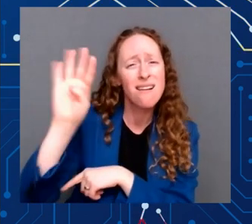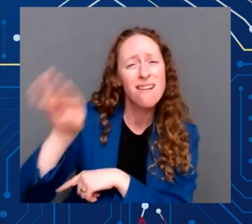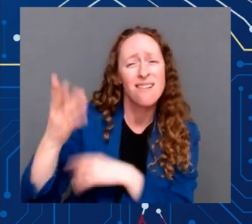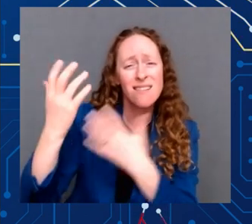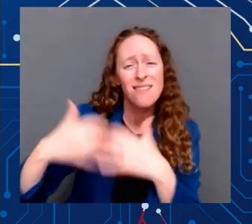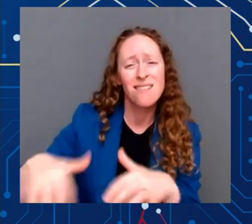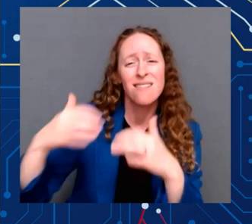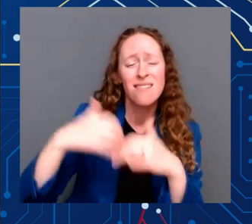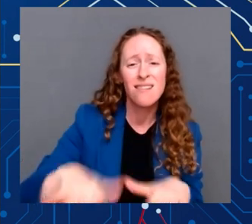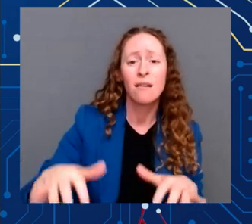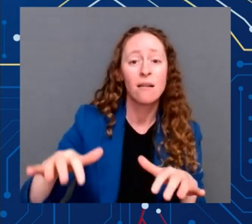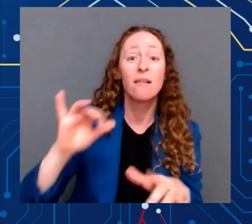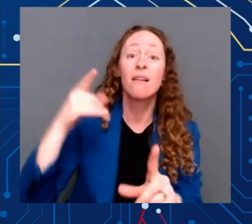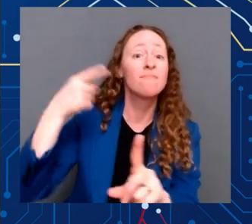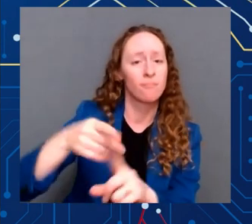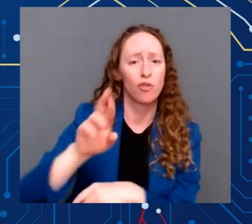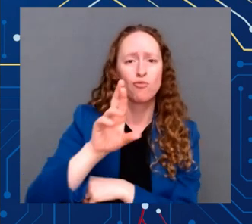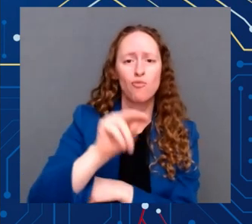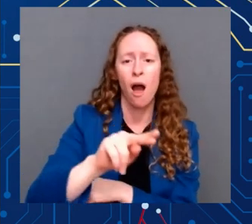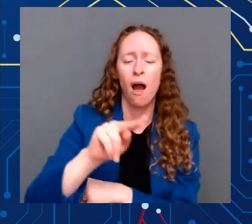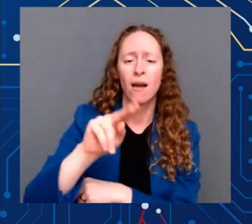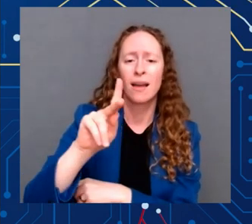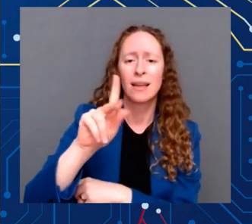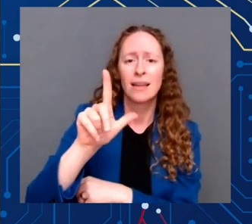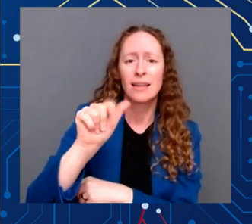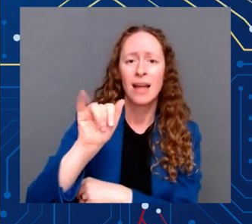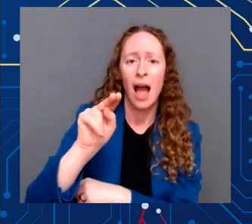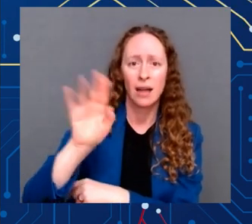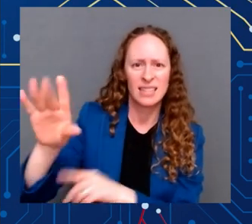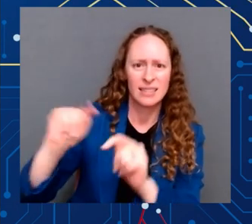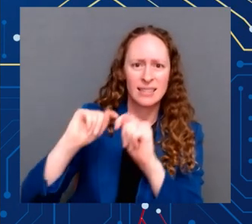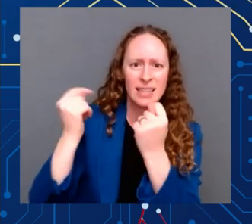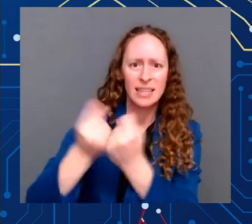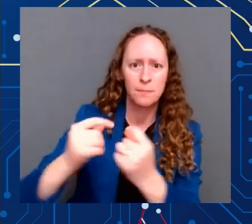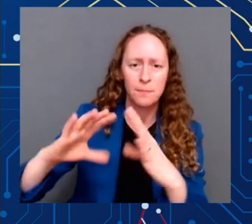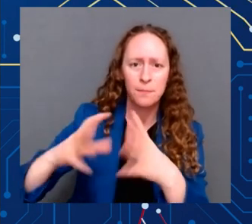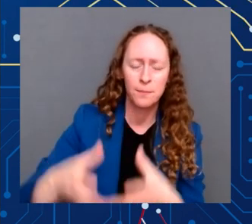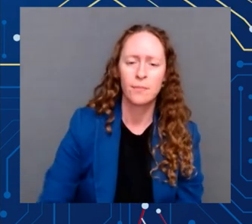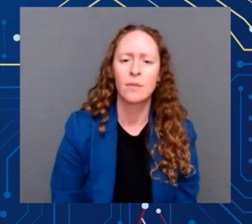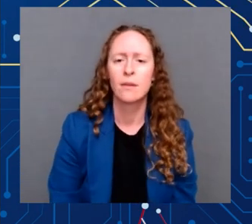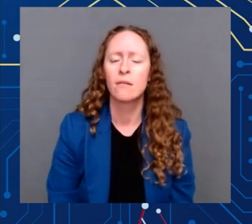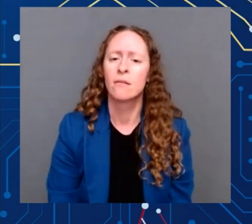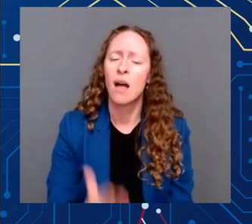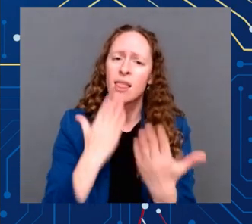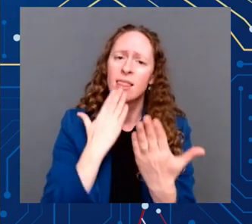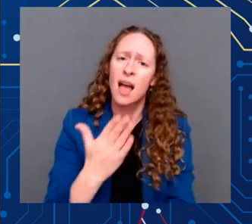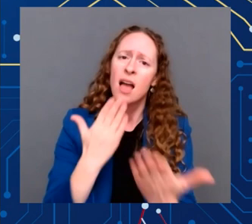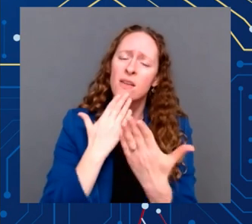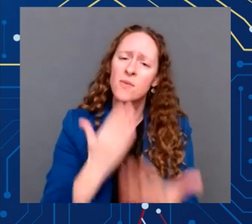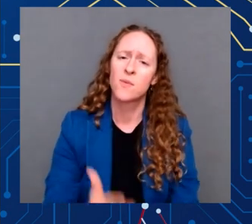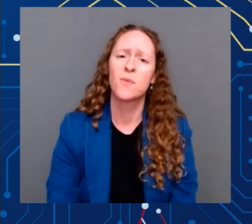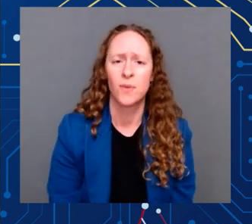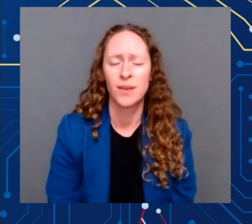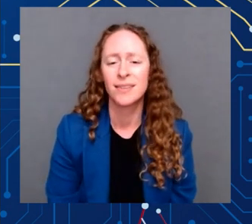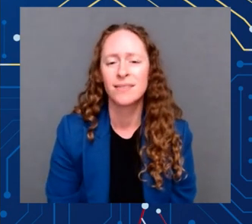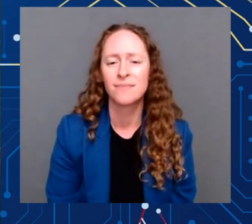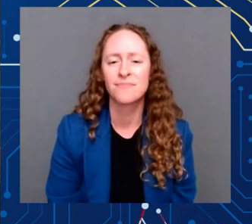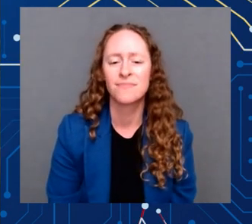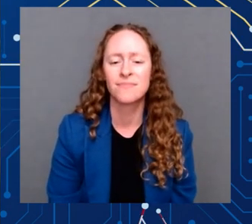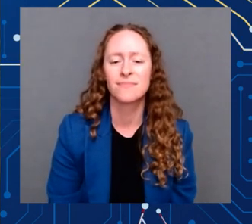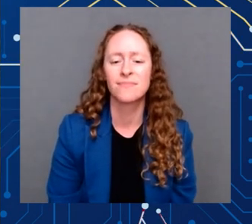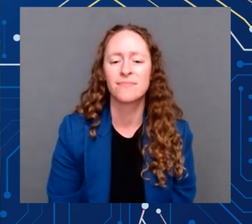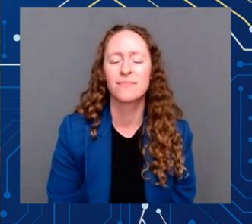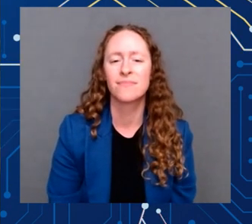Terrell and Brian Deese. Thank you guys for being there and for making this happen. Thank you.